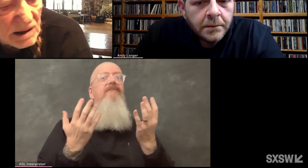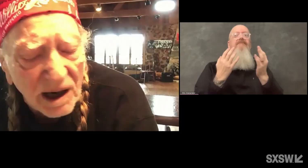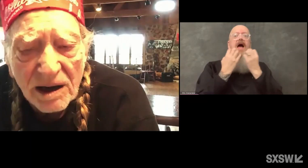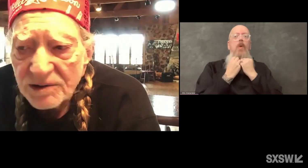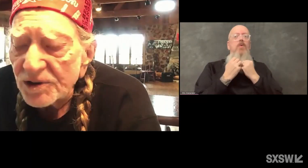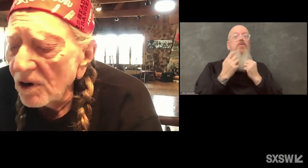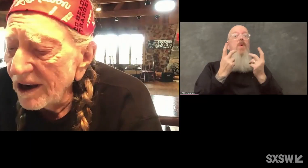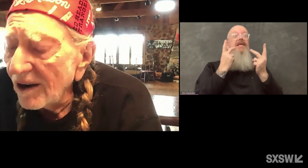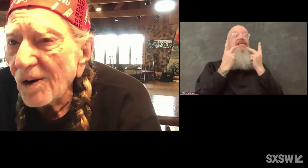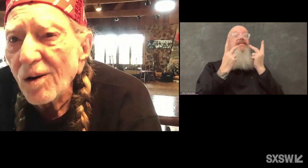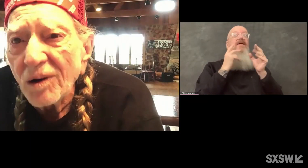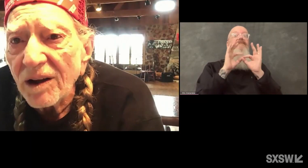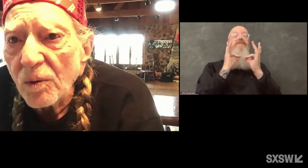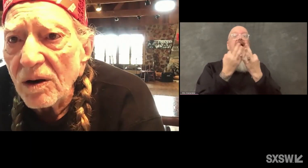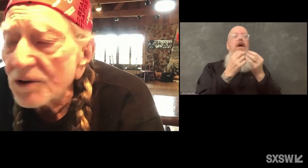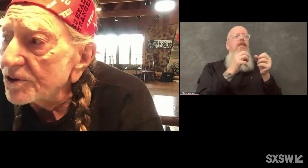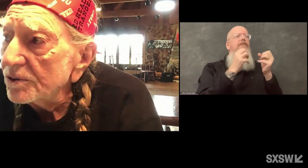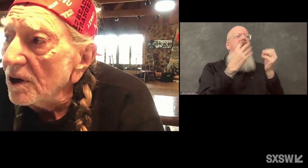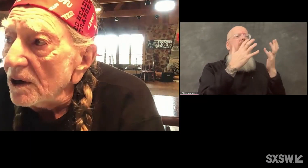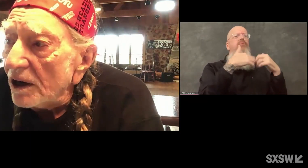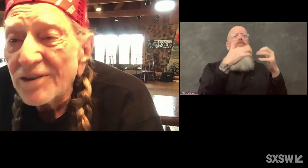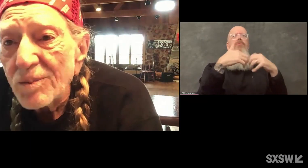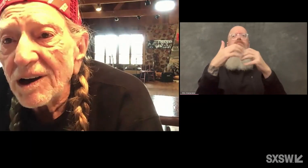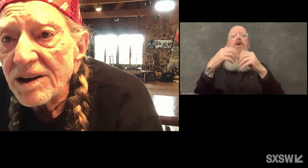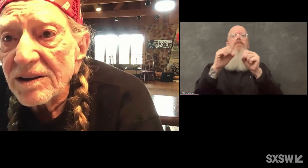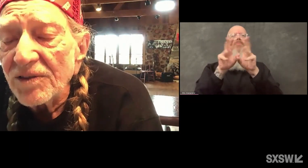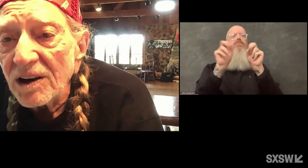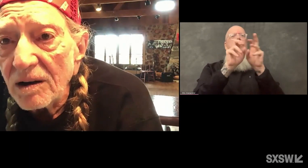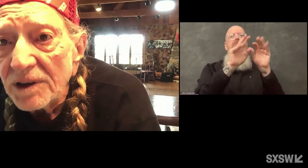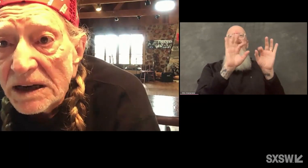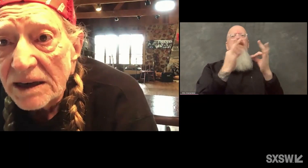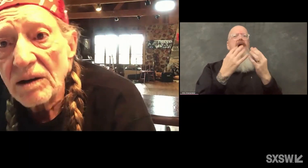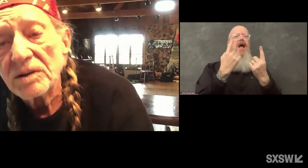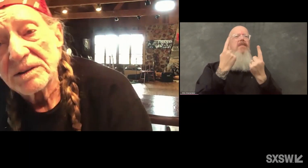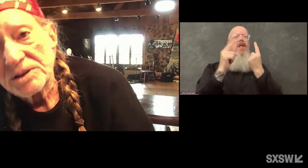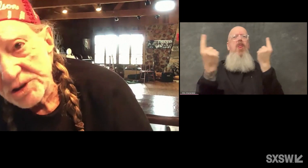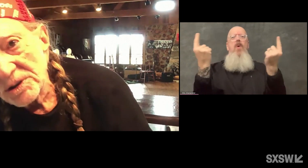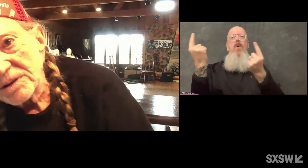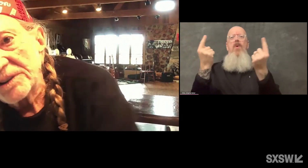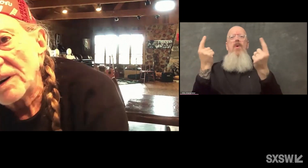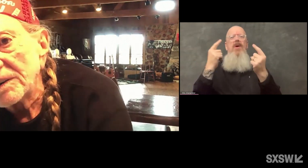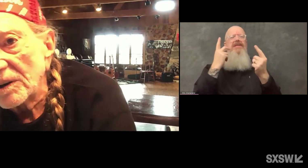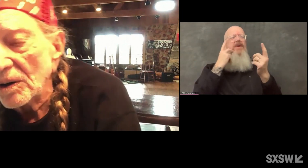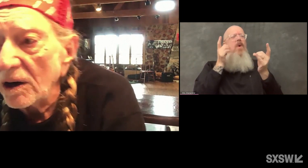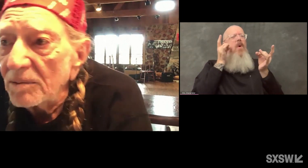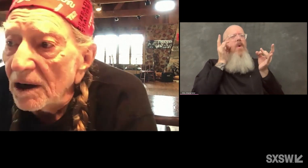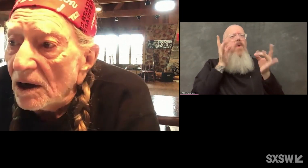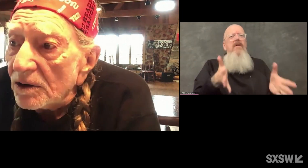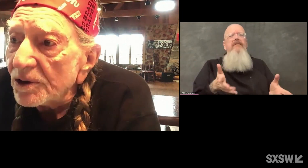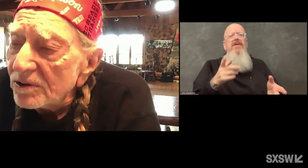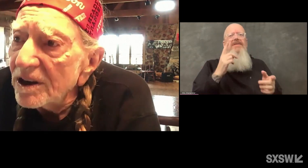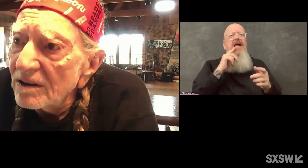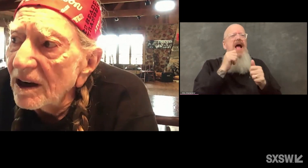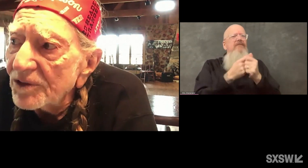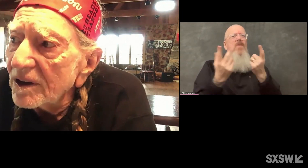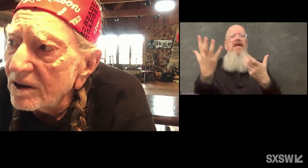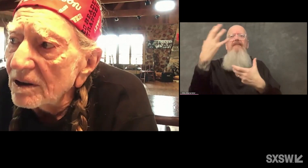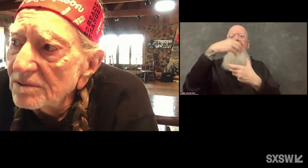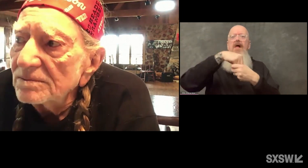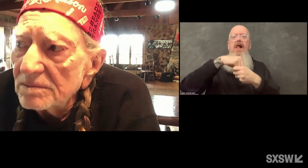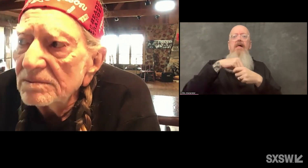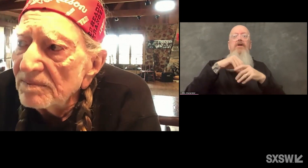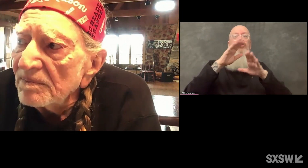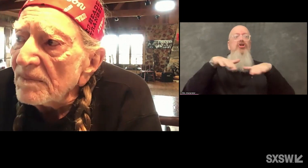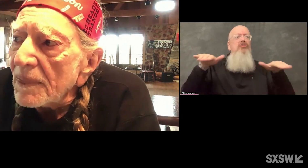I saw how horrible that was to everybody involved, including the children trying to grow up. So, yeah, I